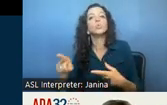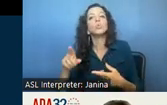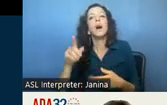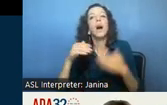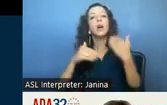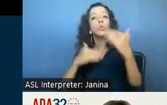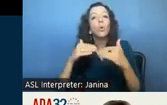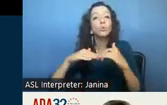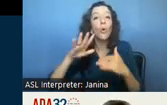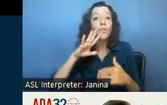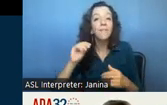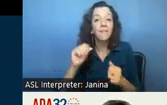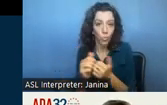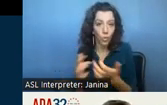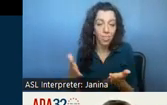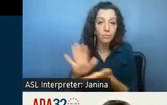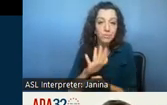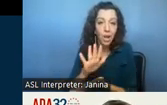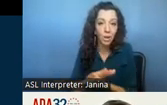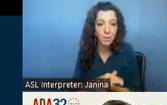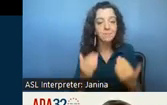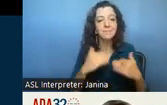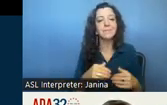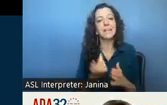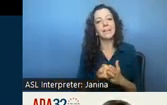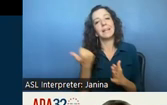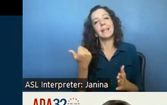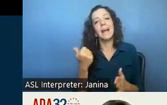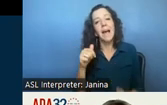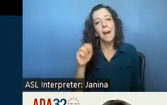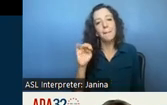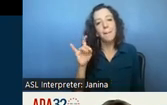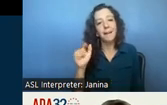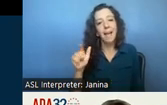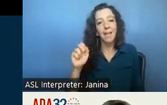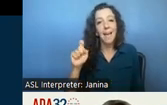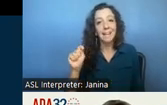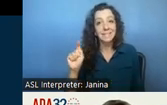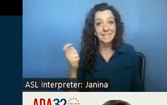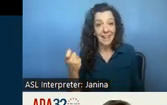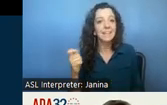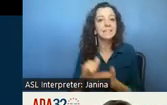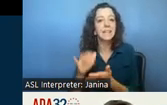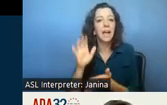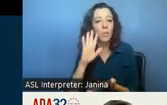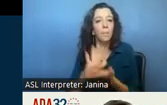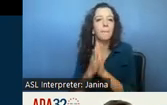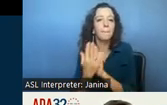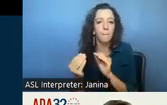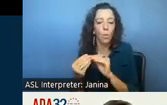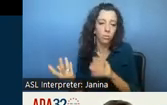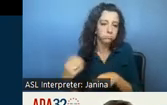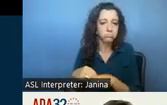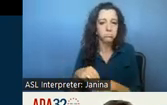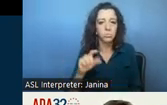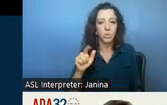over the elimination of the medical asset test which will be phased in by 2024 that's really significant